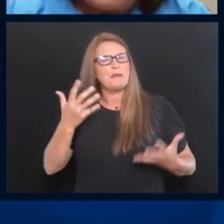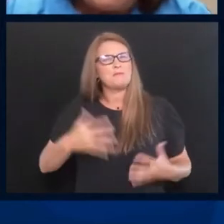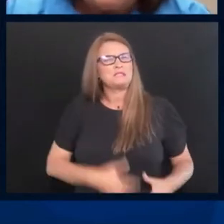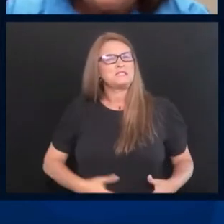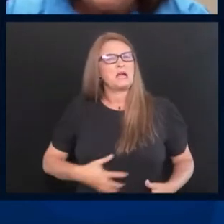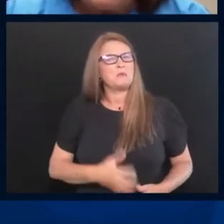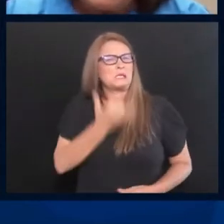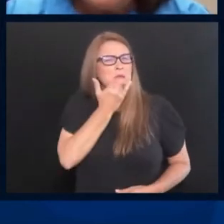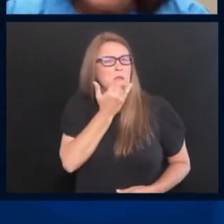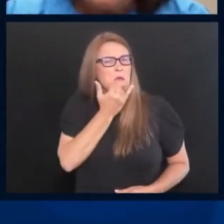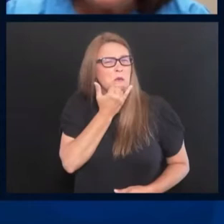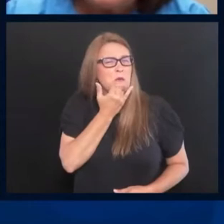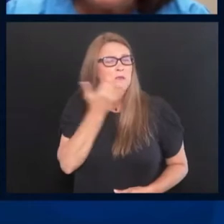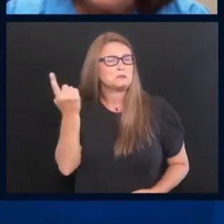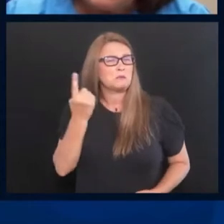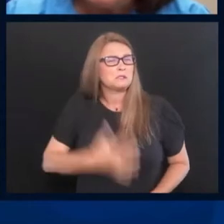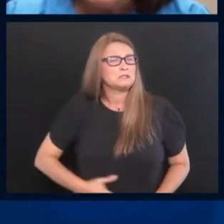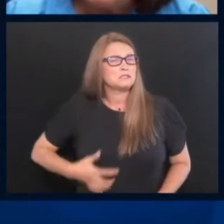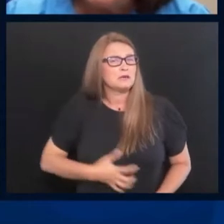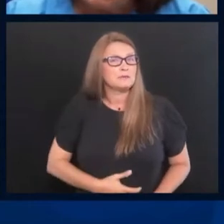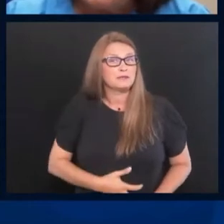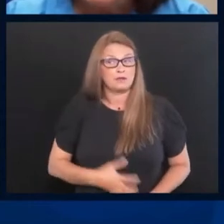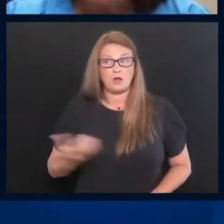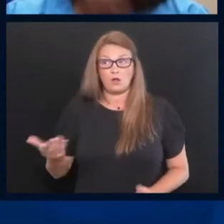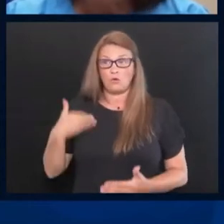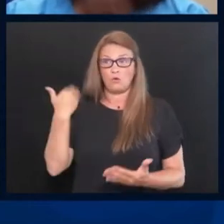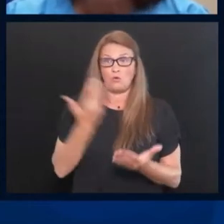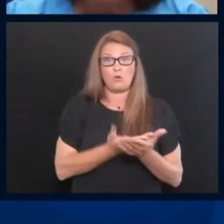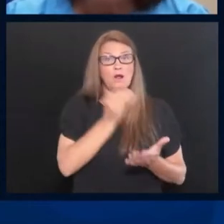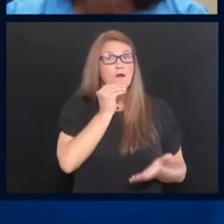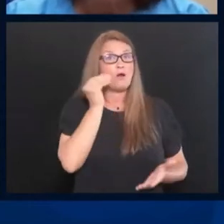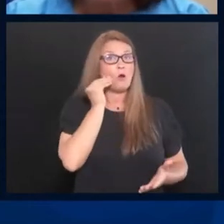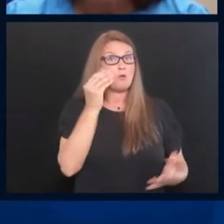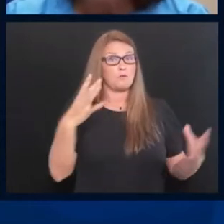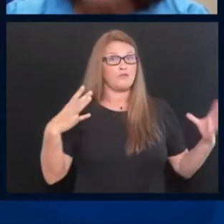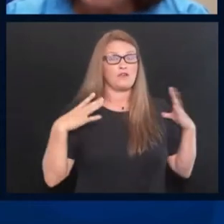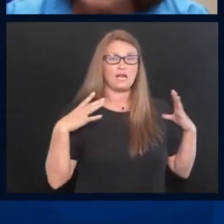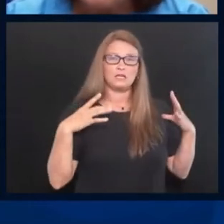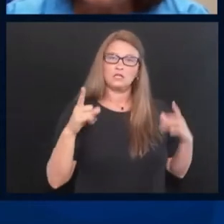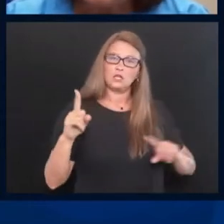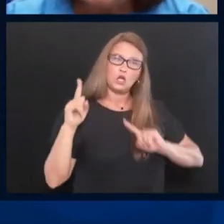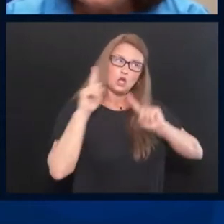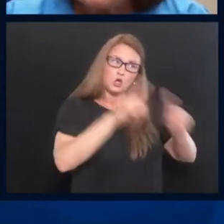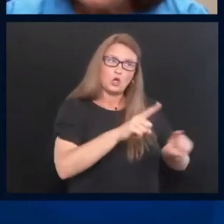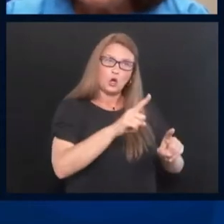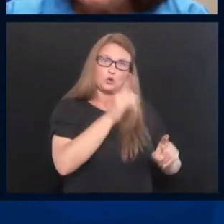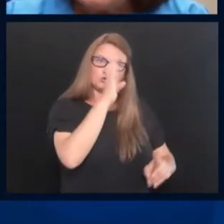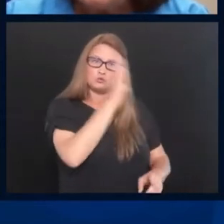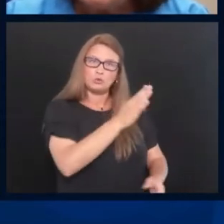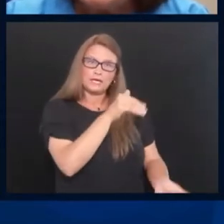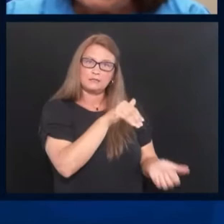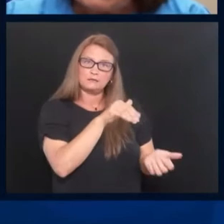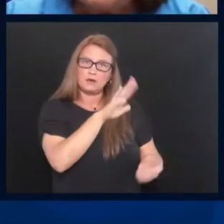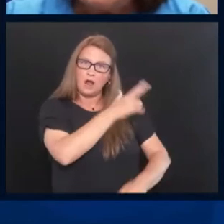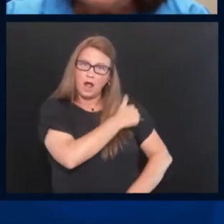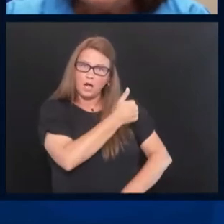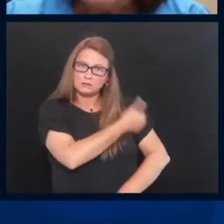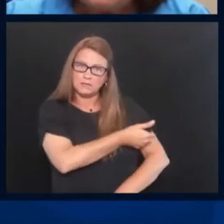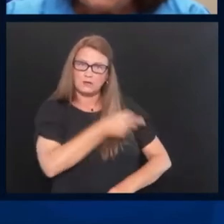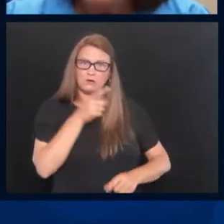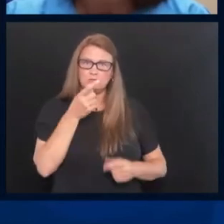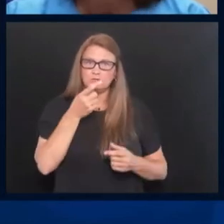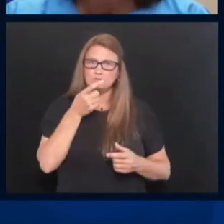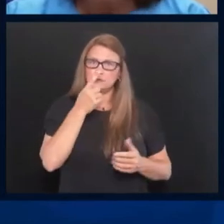He came. Then when he came back from his vacation, I told him, said, Joey, need to go straight to Memorial and you need to be seen.